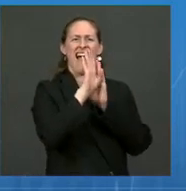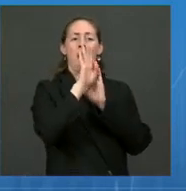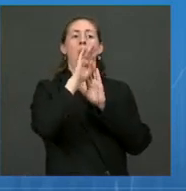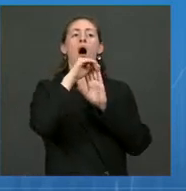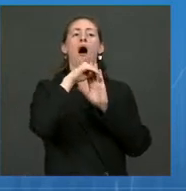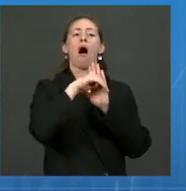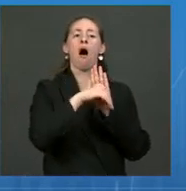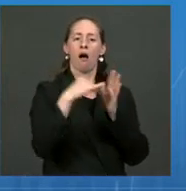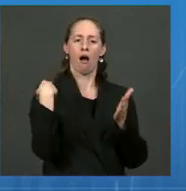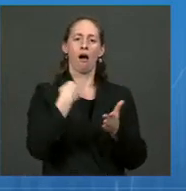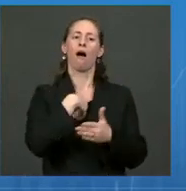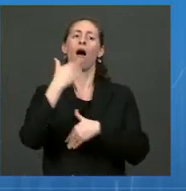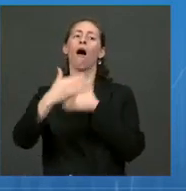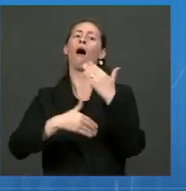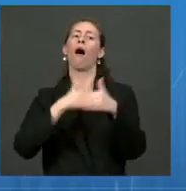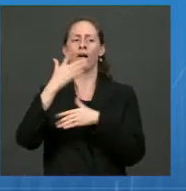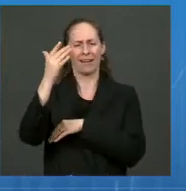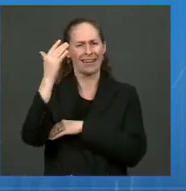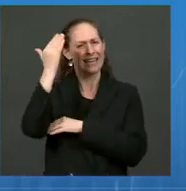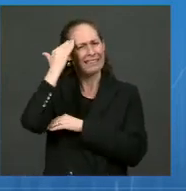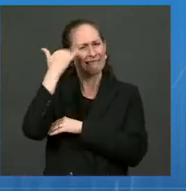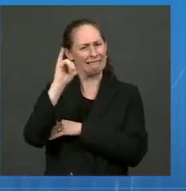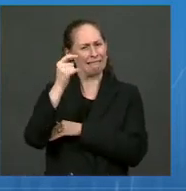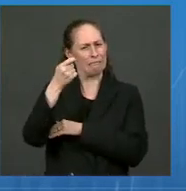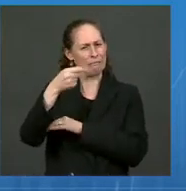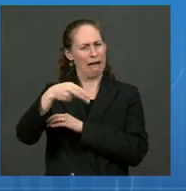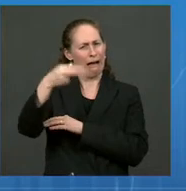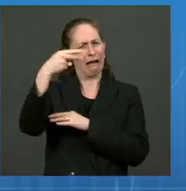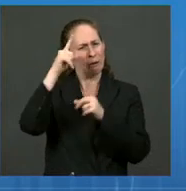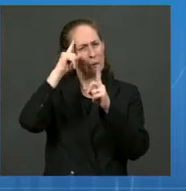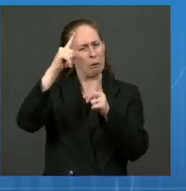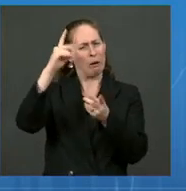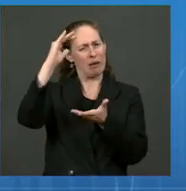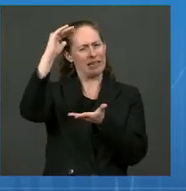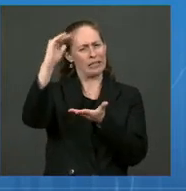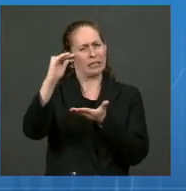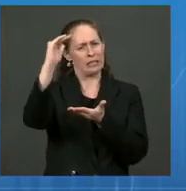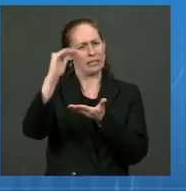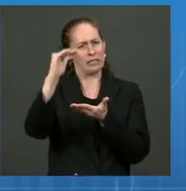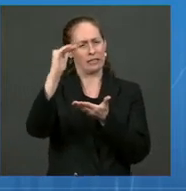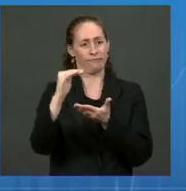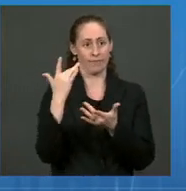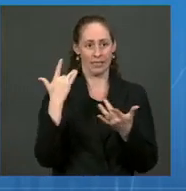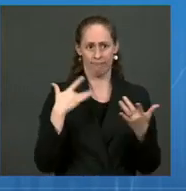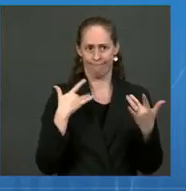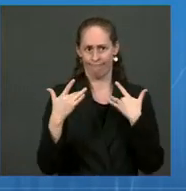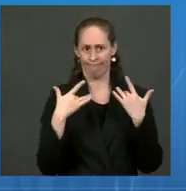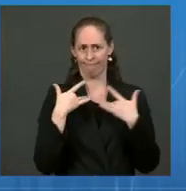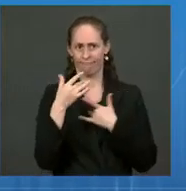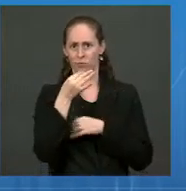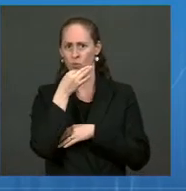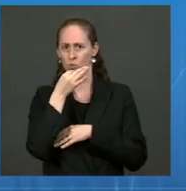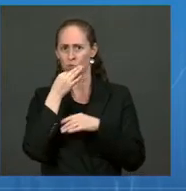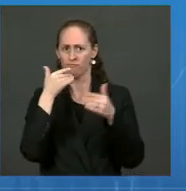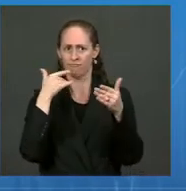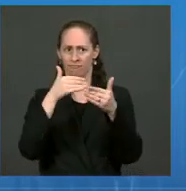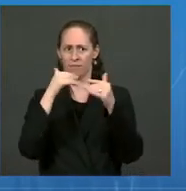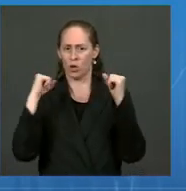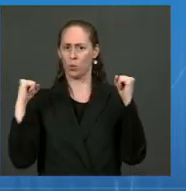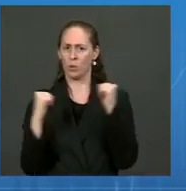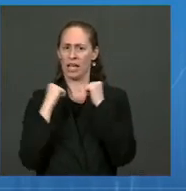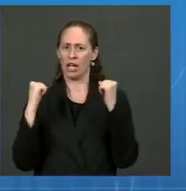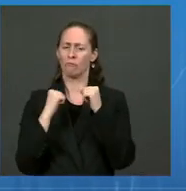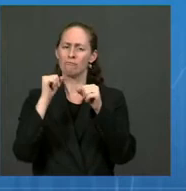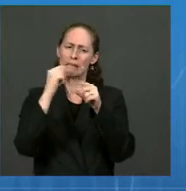cases still high, we must remain vigilant heading into the colder, drier winter months. As we look at